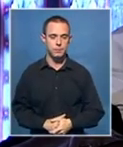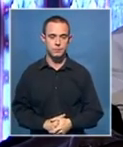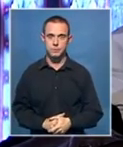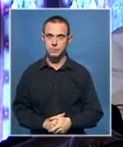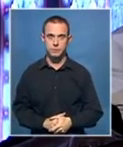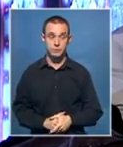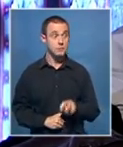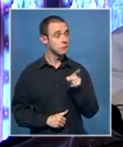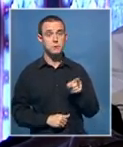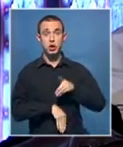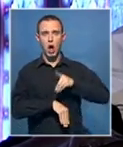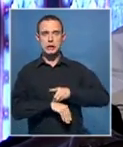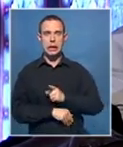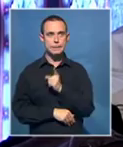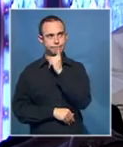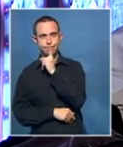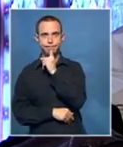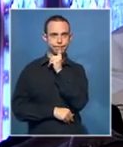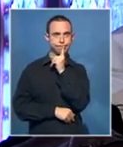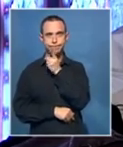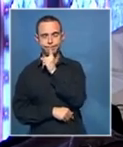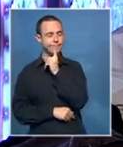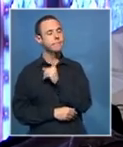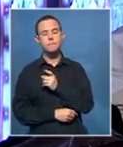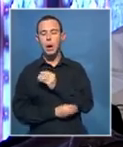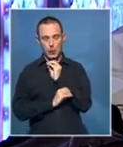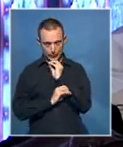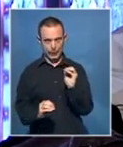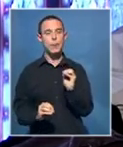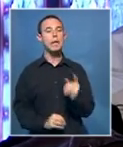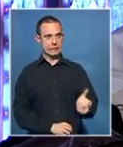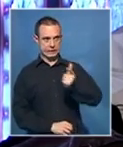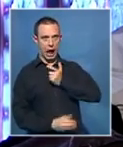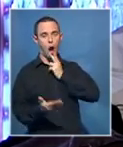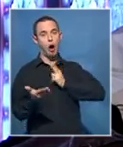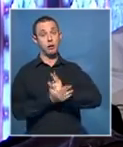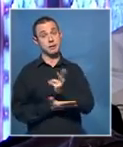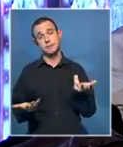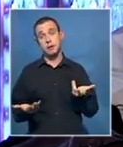They didn't hide that from us. They said they have tried everything, but there was nothing they could do further.